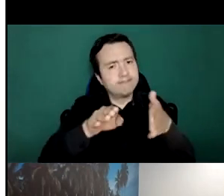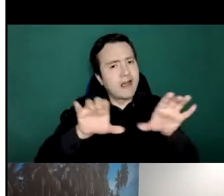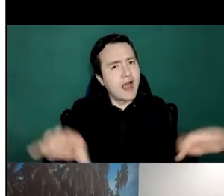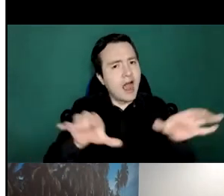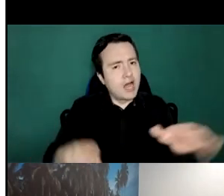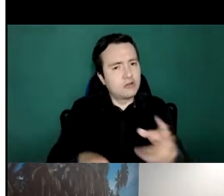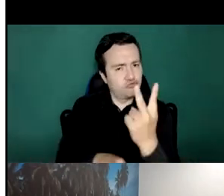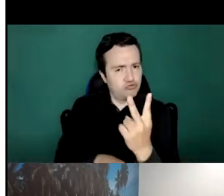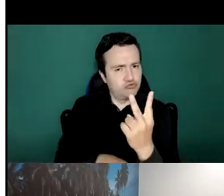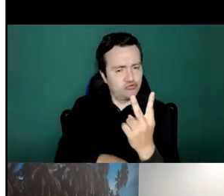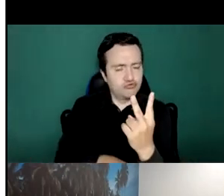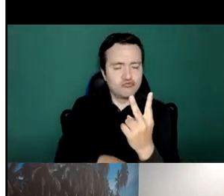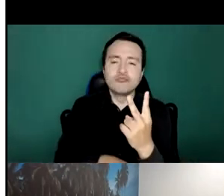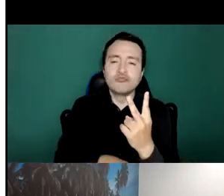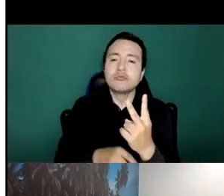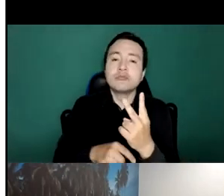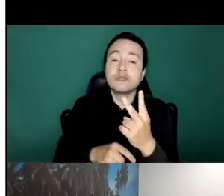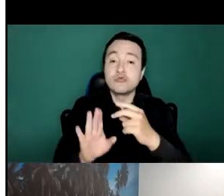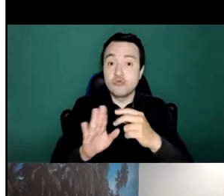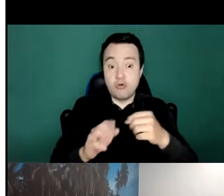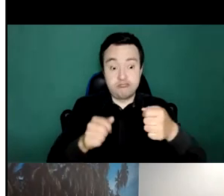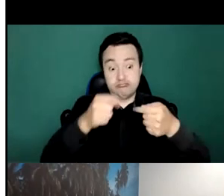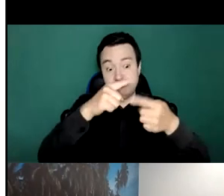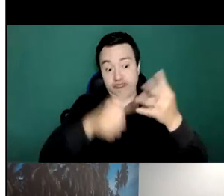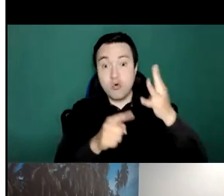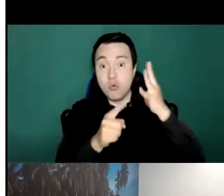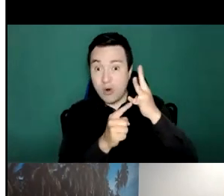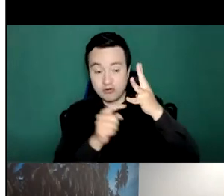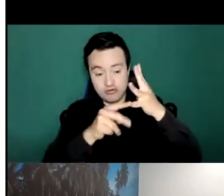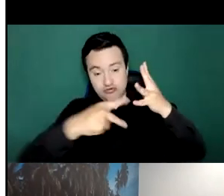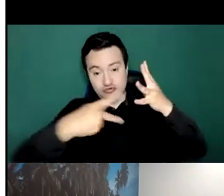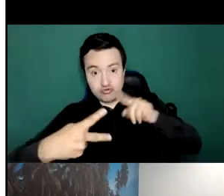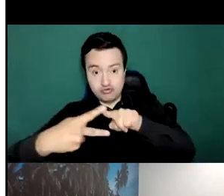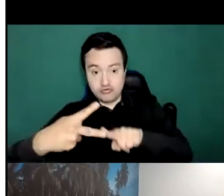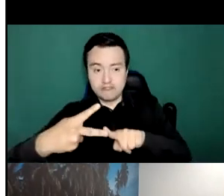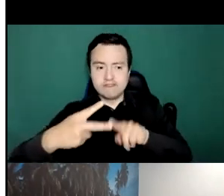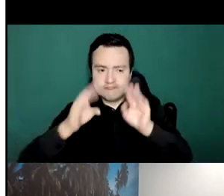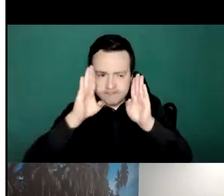pillar four which is to strengthen health interventions